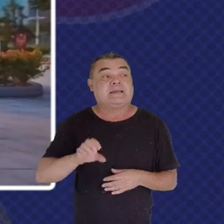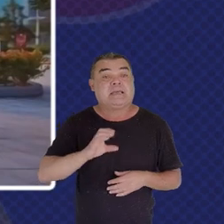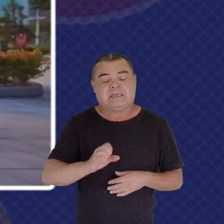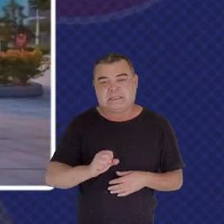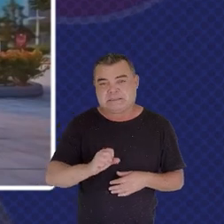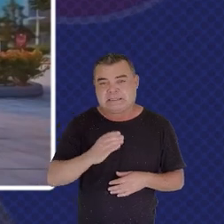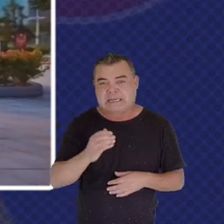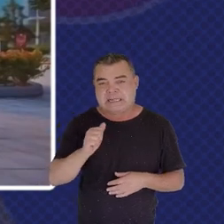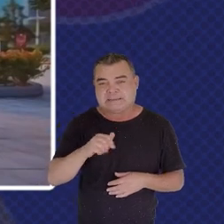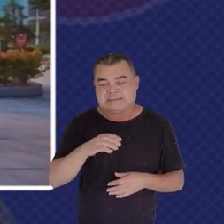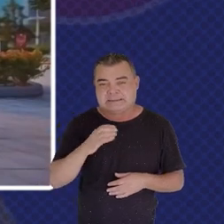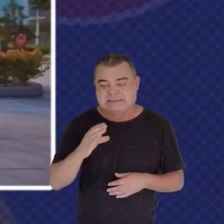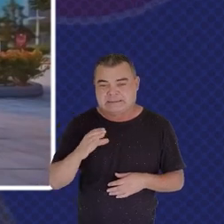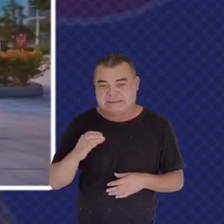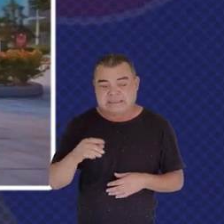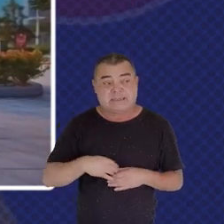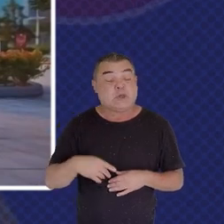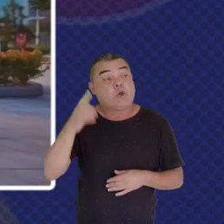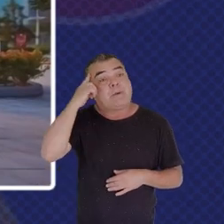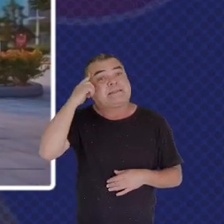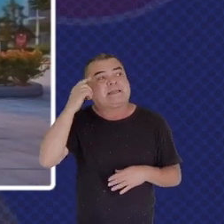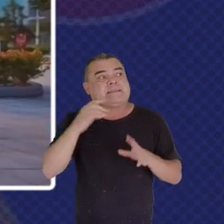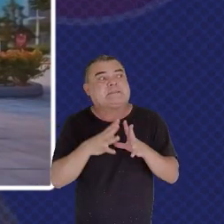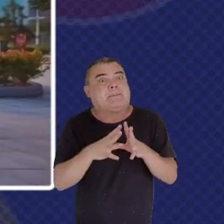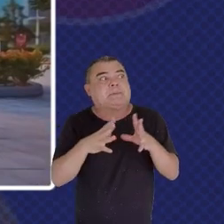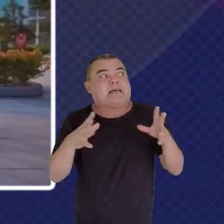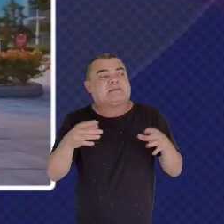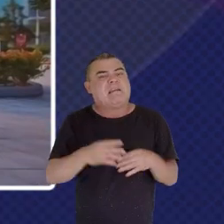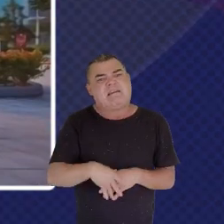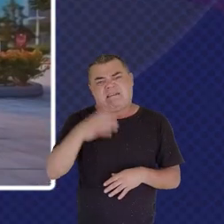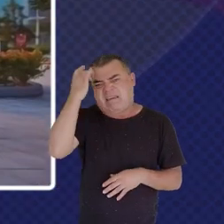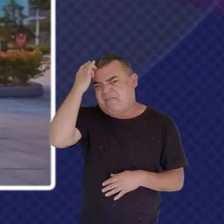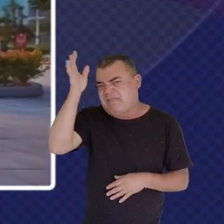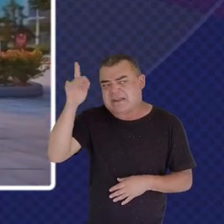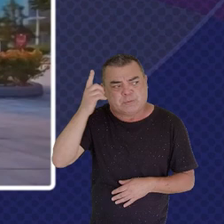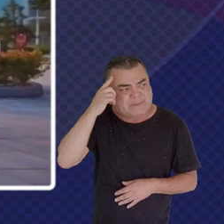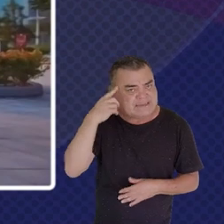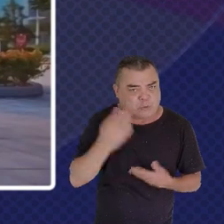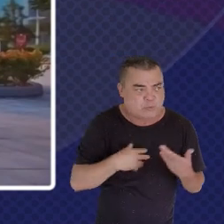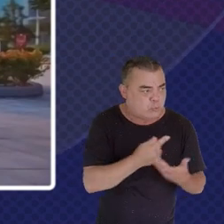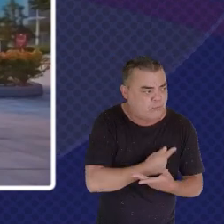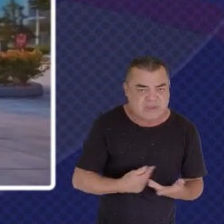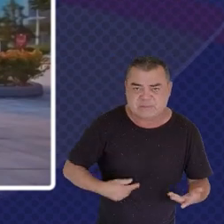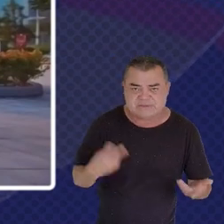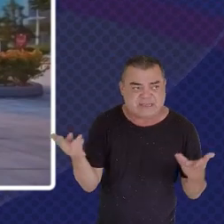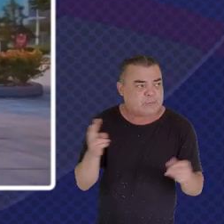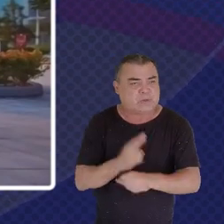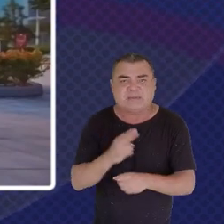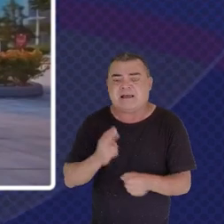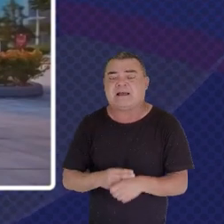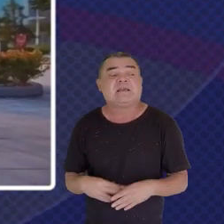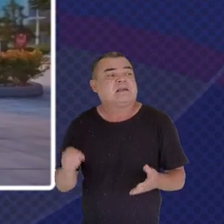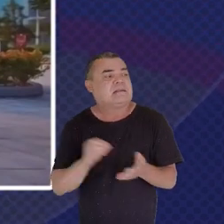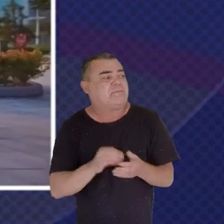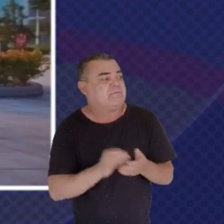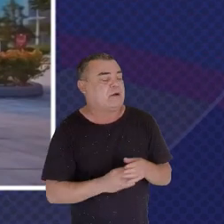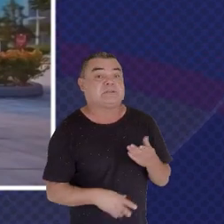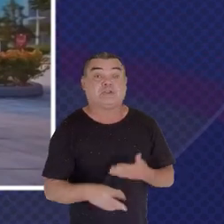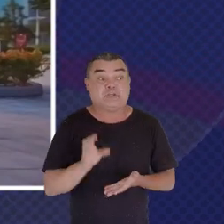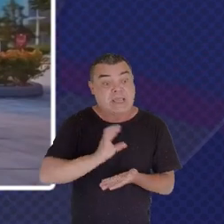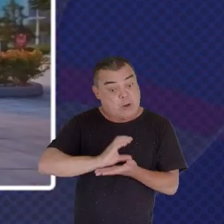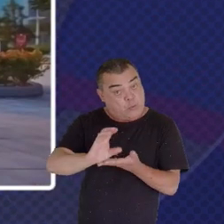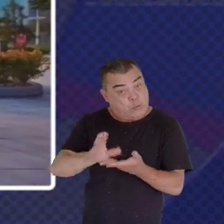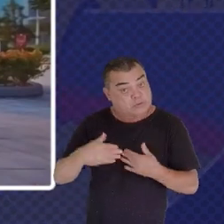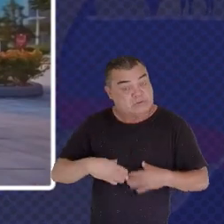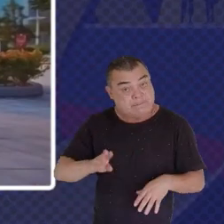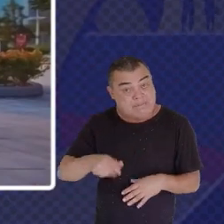very easy To think again About what government does As managing scarcity That core problem Of micro and macro economics But